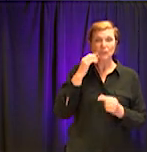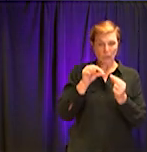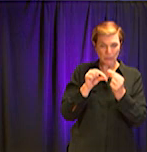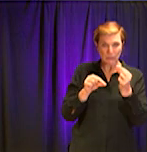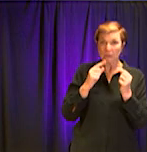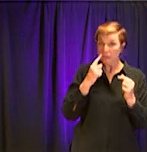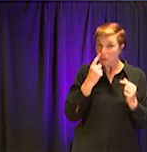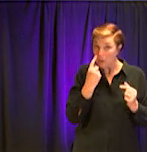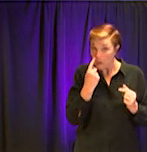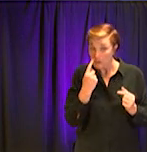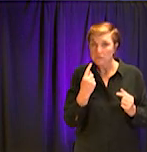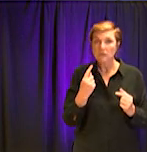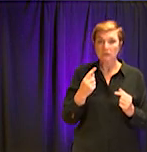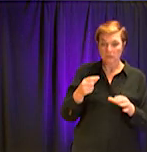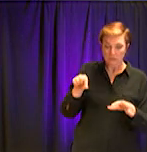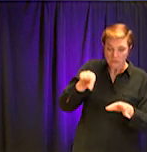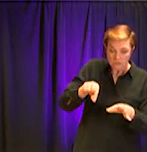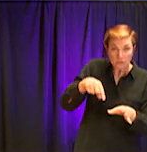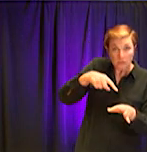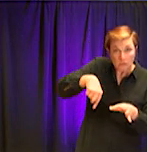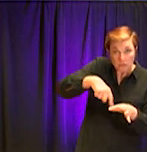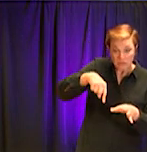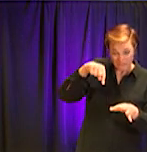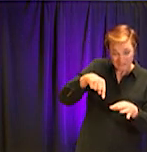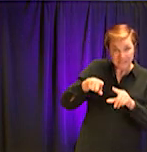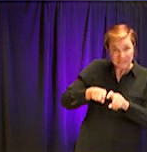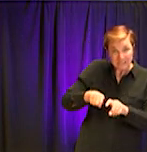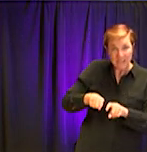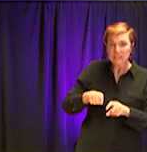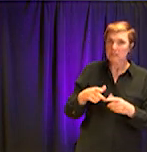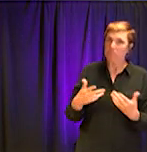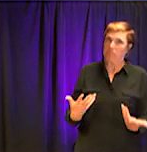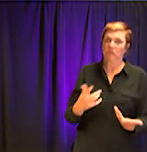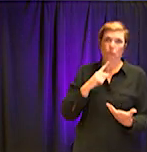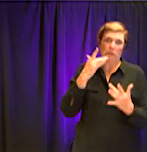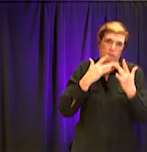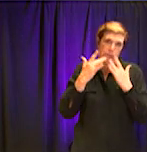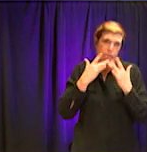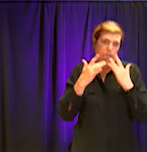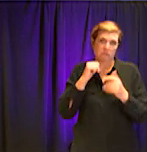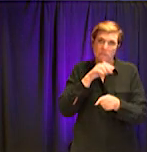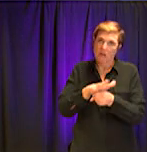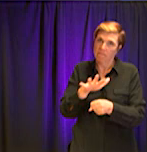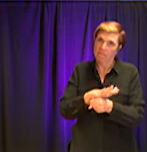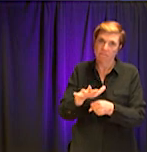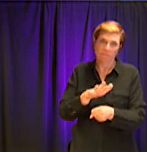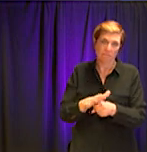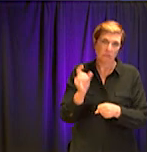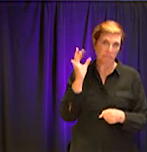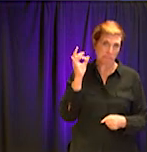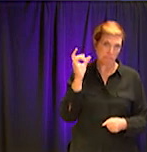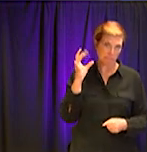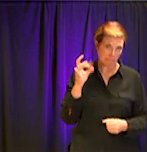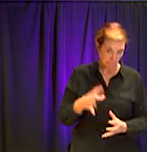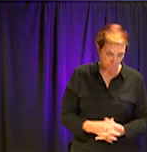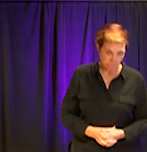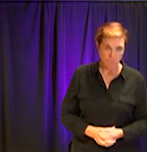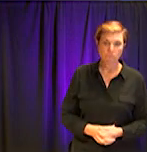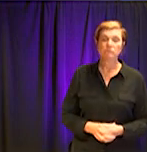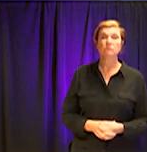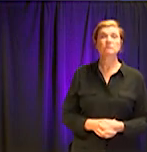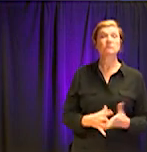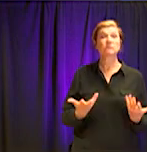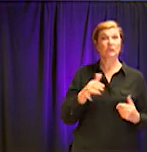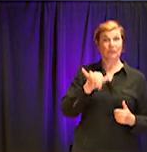reagents to do testing, um, are in, uh, you know, in terribly short supply. And, um, and it's for that reason that,